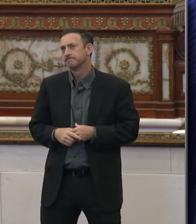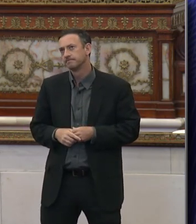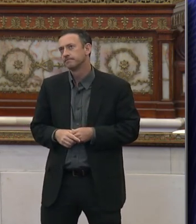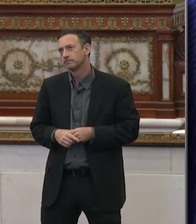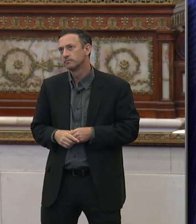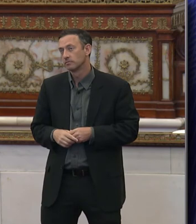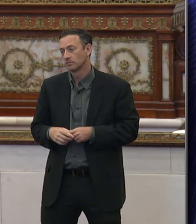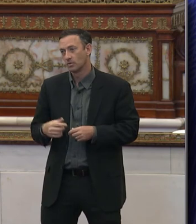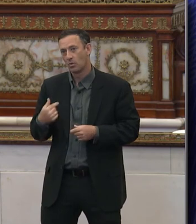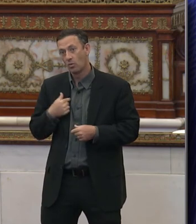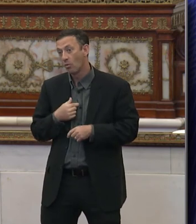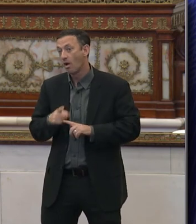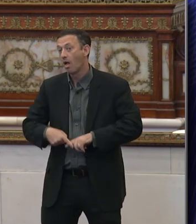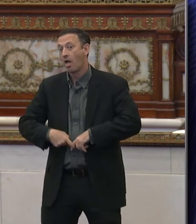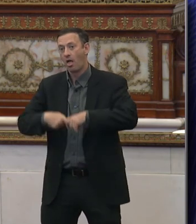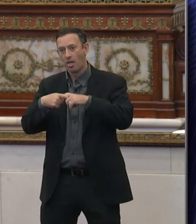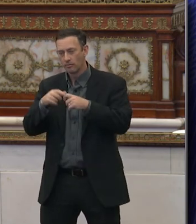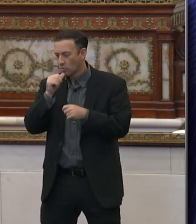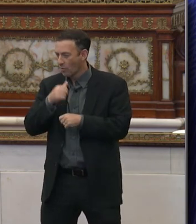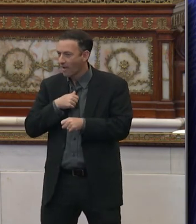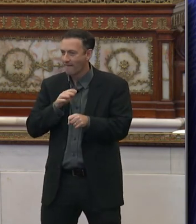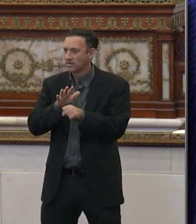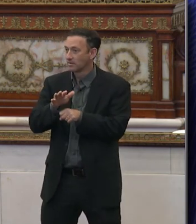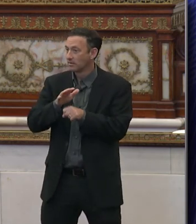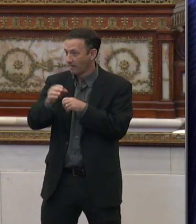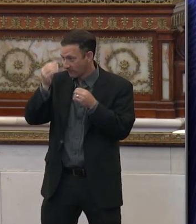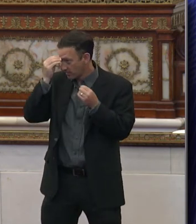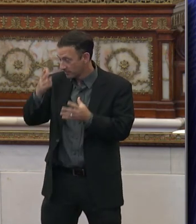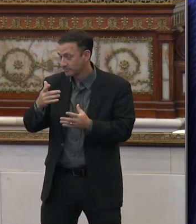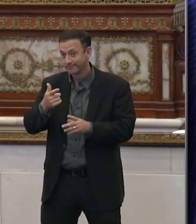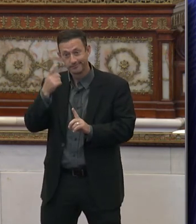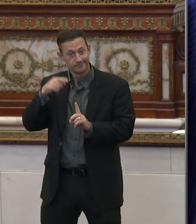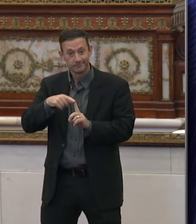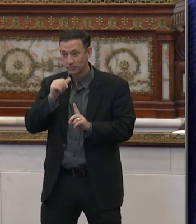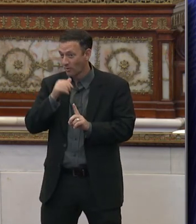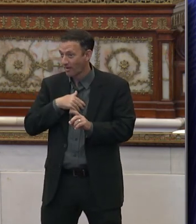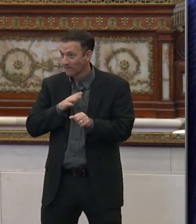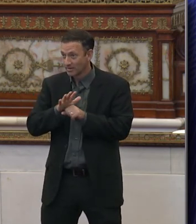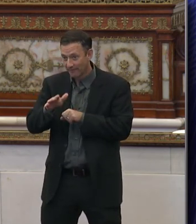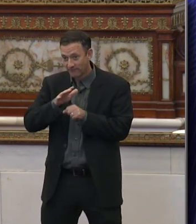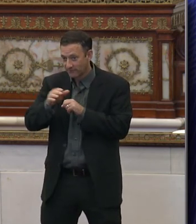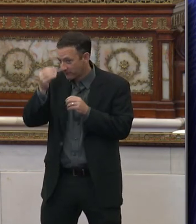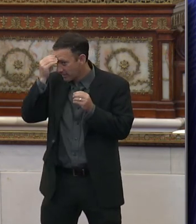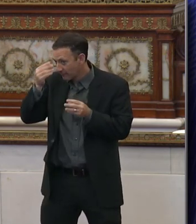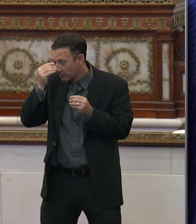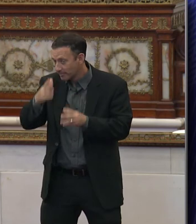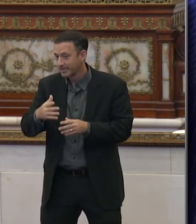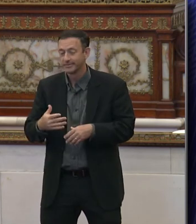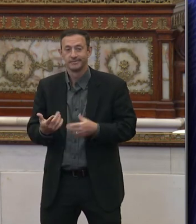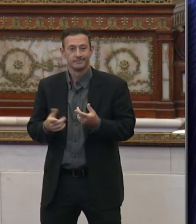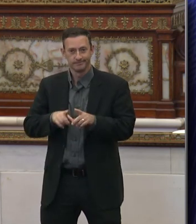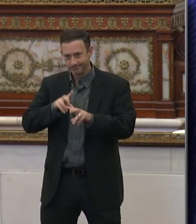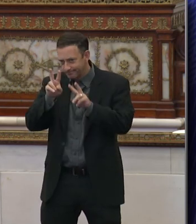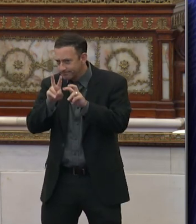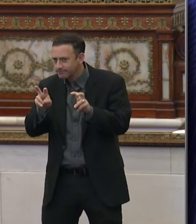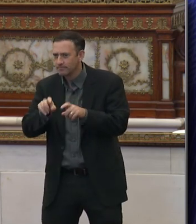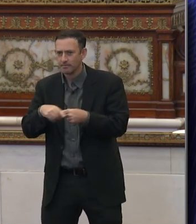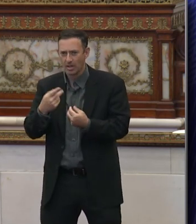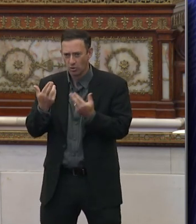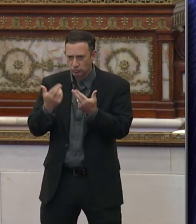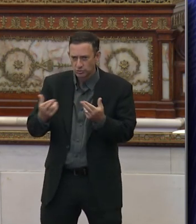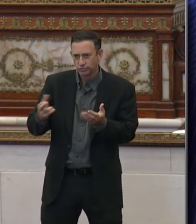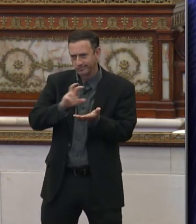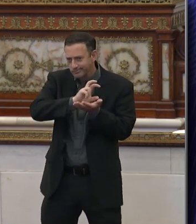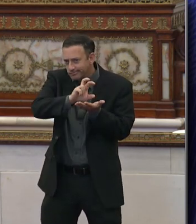We're being held up because we don't have adequate information. So because we don't have adequate information and because there are questions about the disbursement of resources,